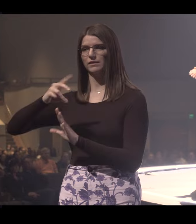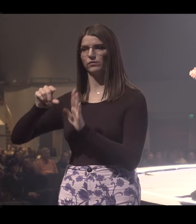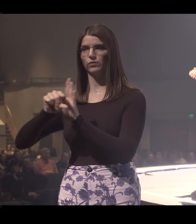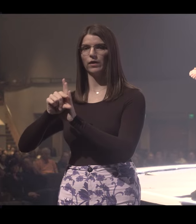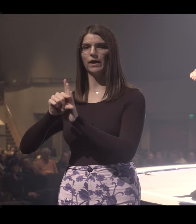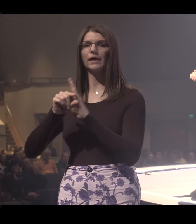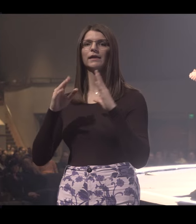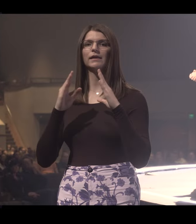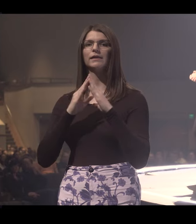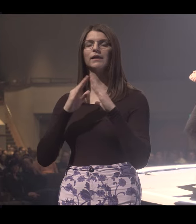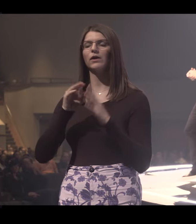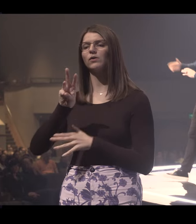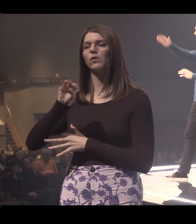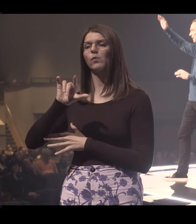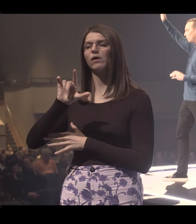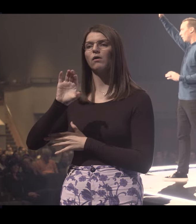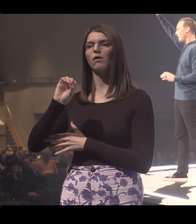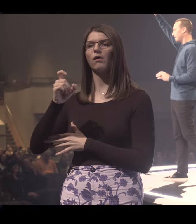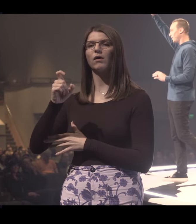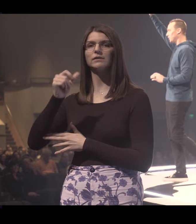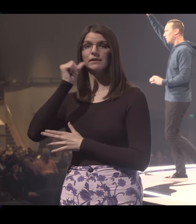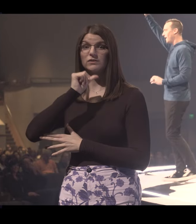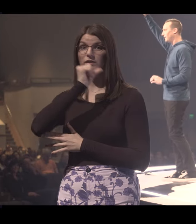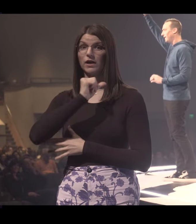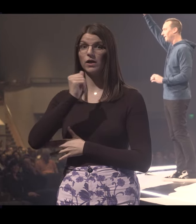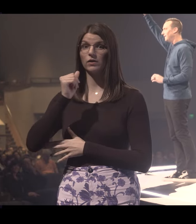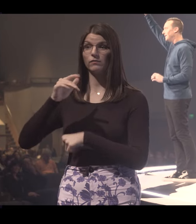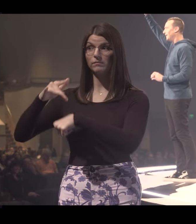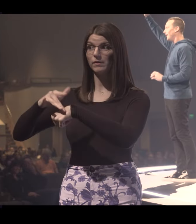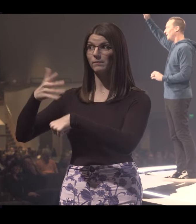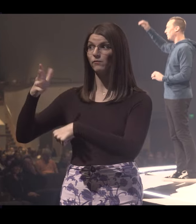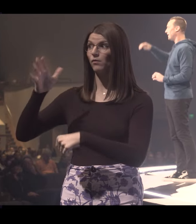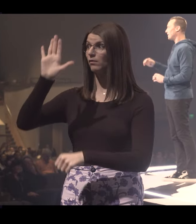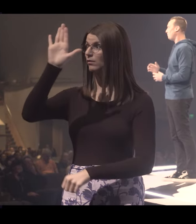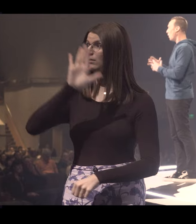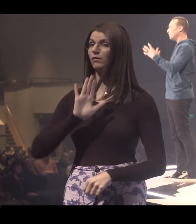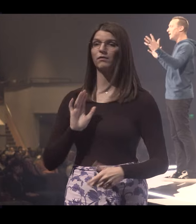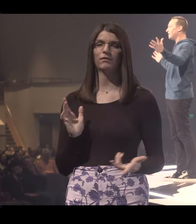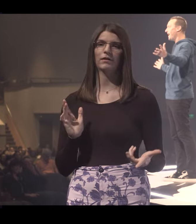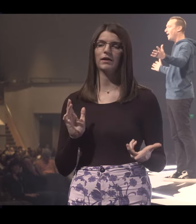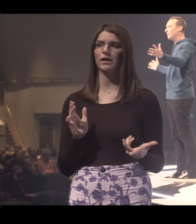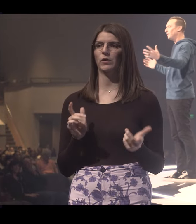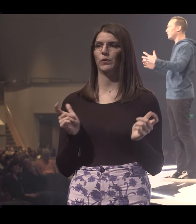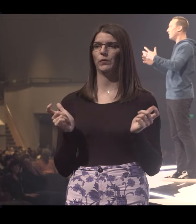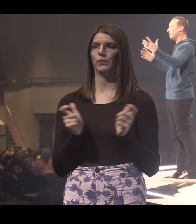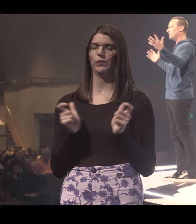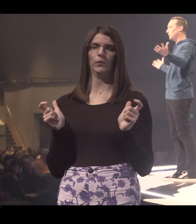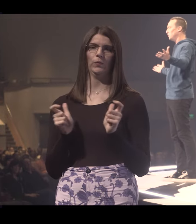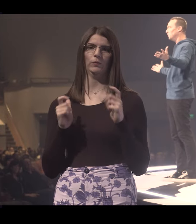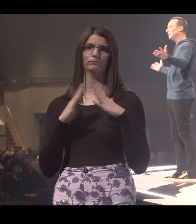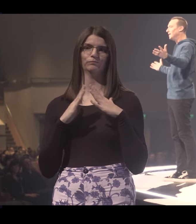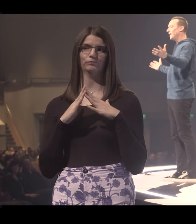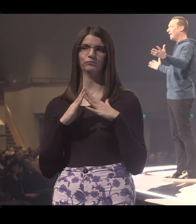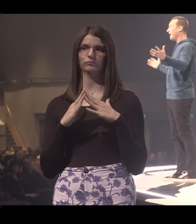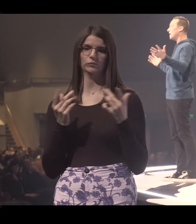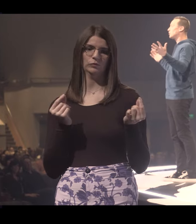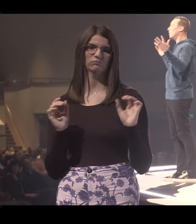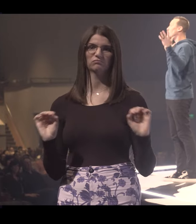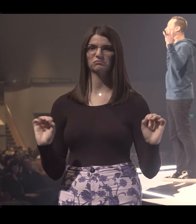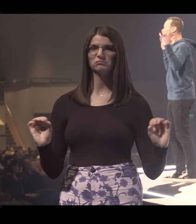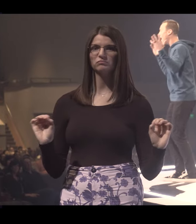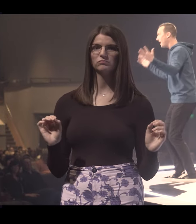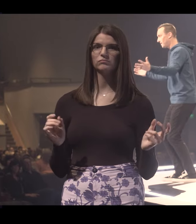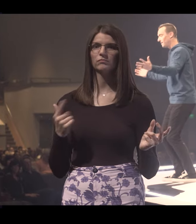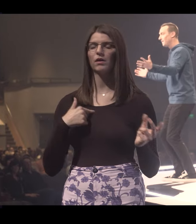in a town called Wilcox, Arizona. Anybody ever been to Wilcox, Arizona out there? It's a podunk town, there's nothing to do,